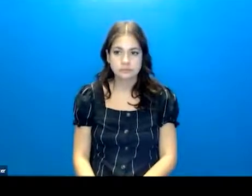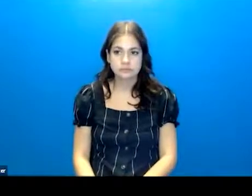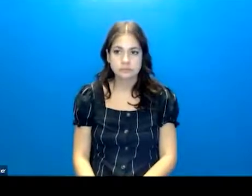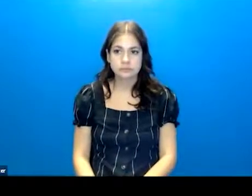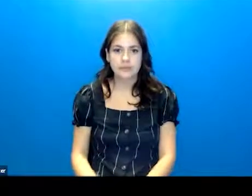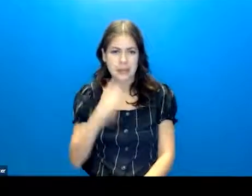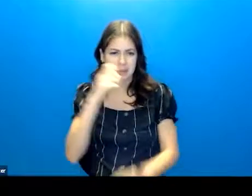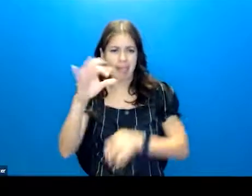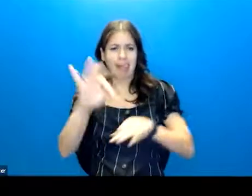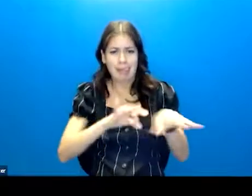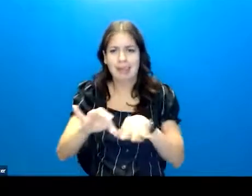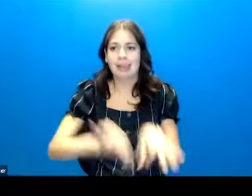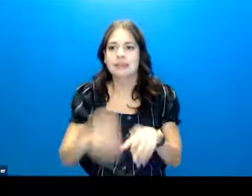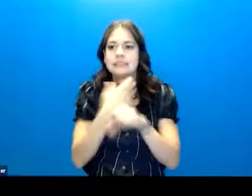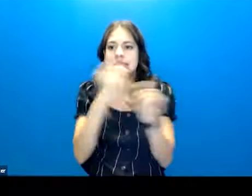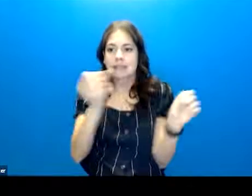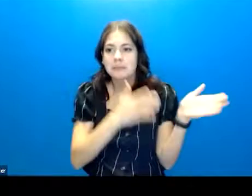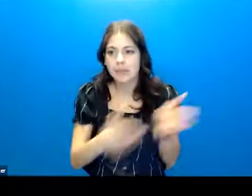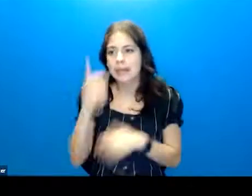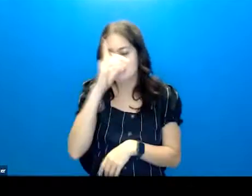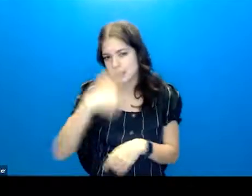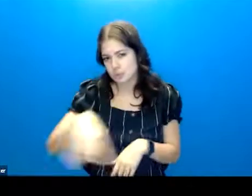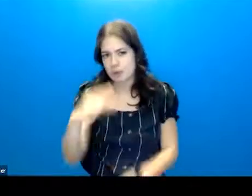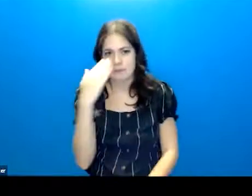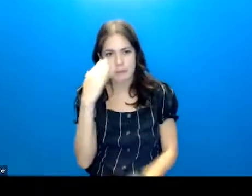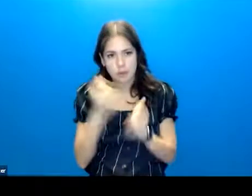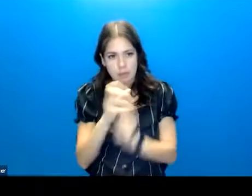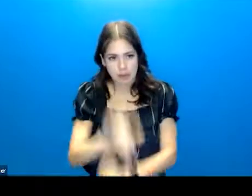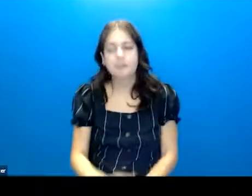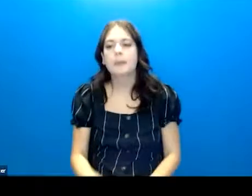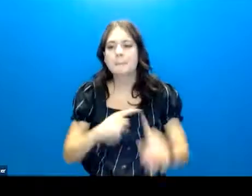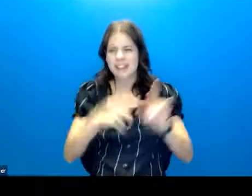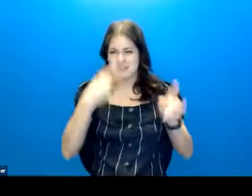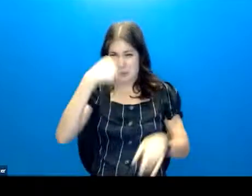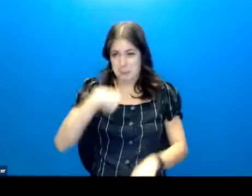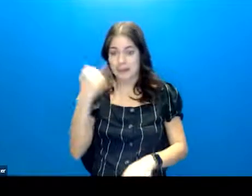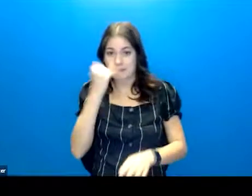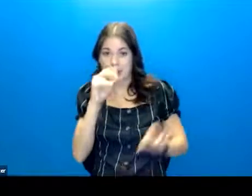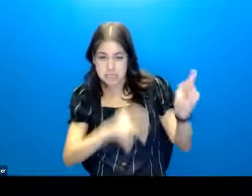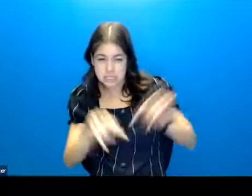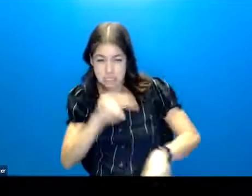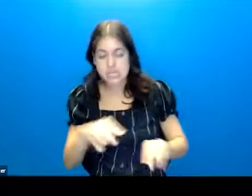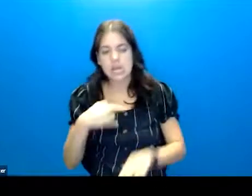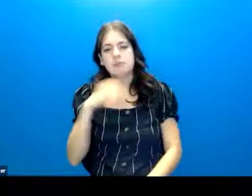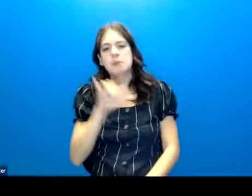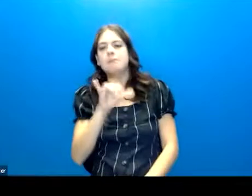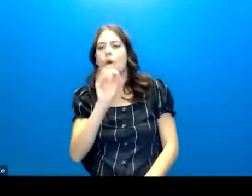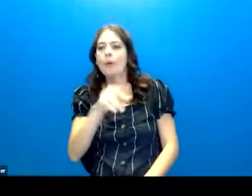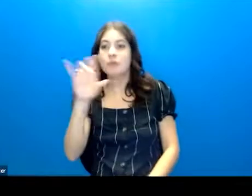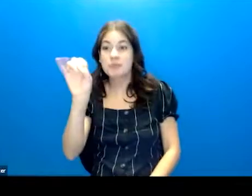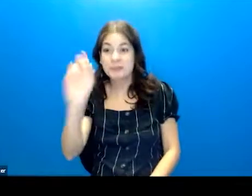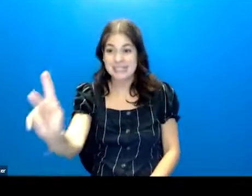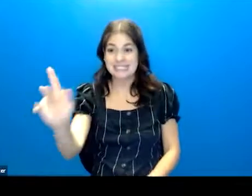I'm not going to go over safety planning because you guys are familiar with it. But for me, if I'm assessing somebody and I'm like, they're at risk,